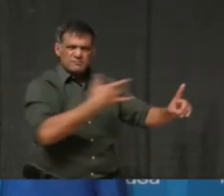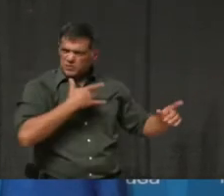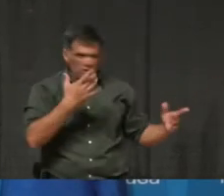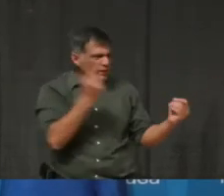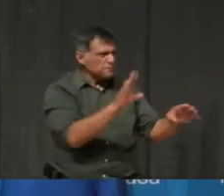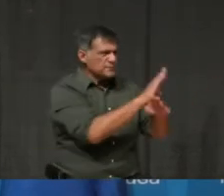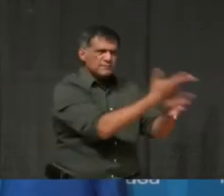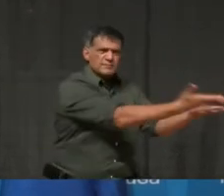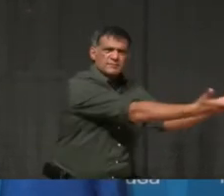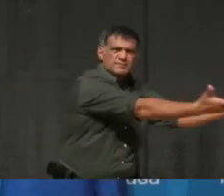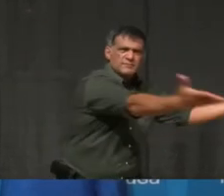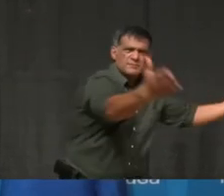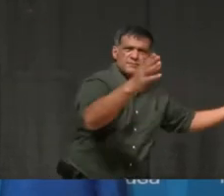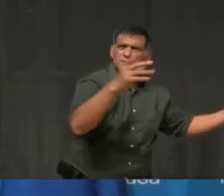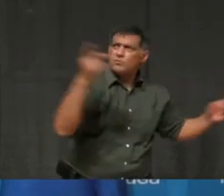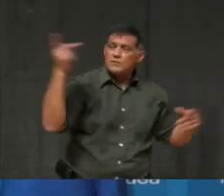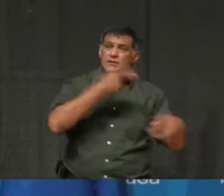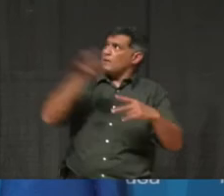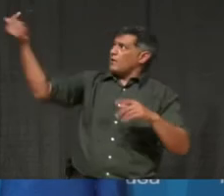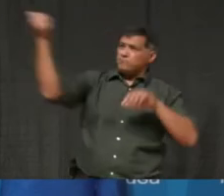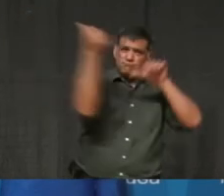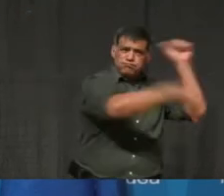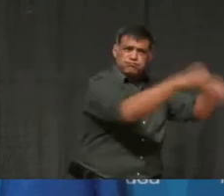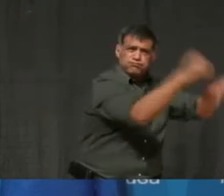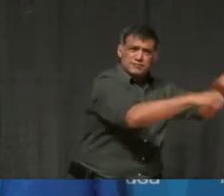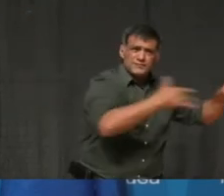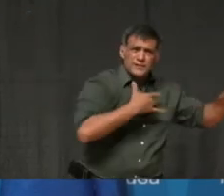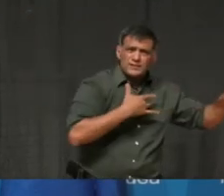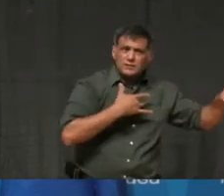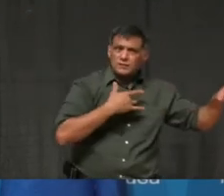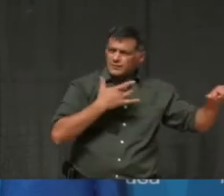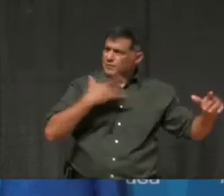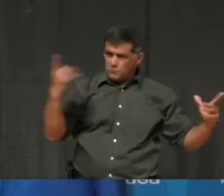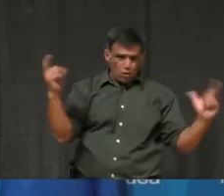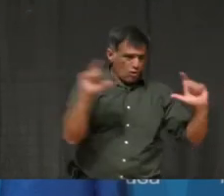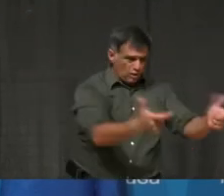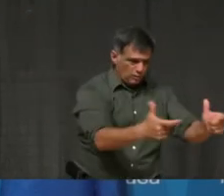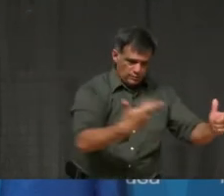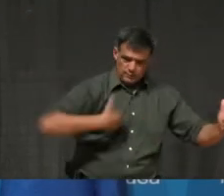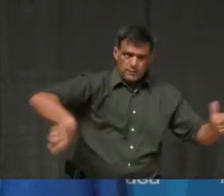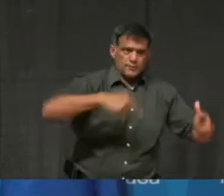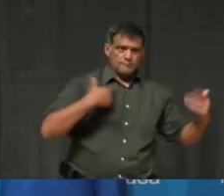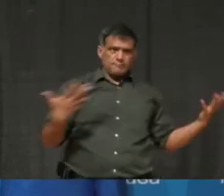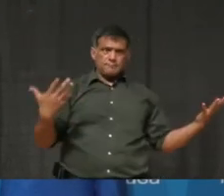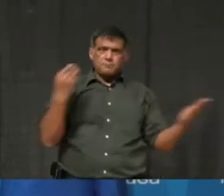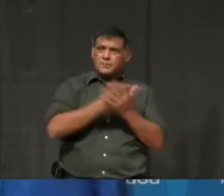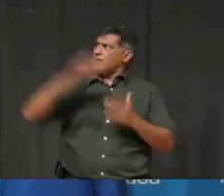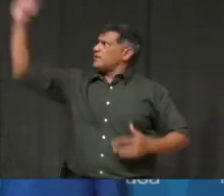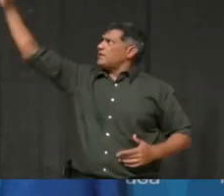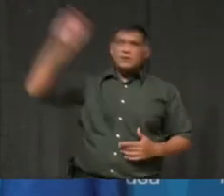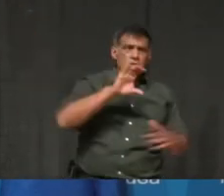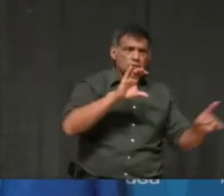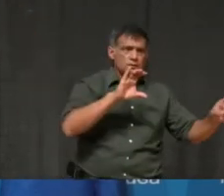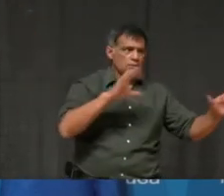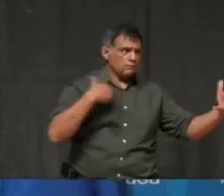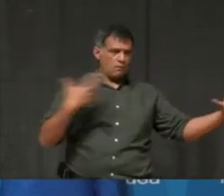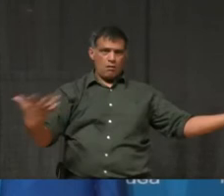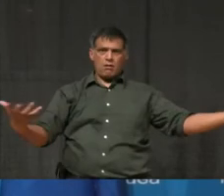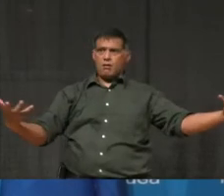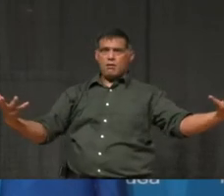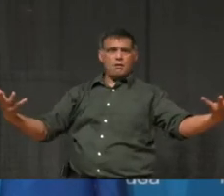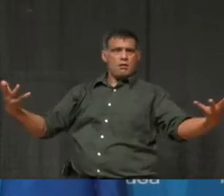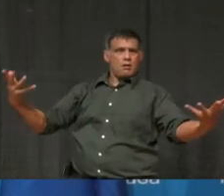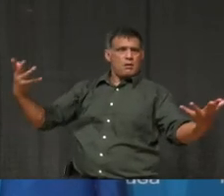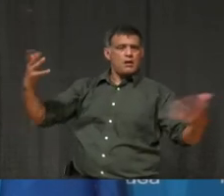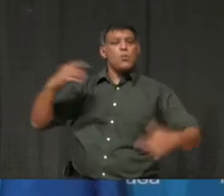while, um, being in lockdown and, uh, getting, uh, very little wage subsidy. So, um, hopefully, uh,